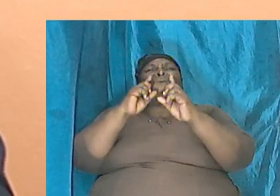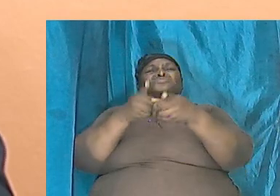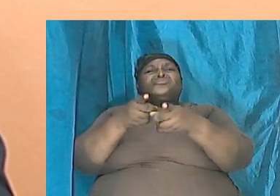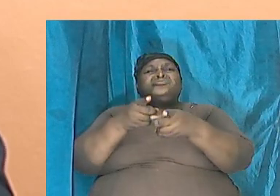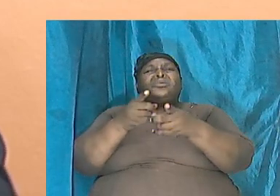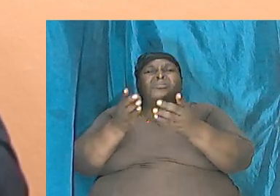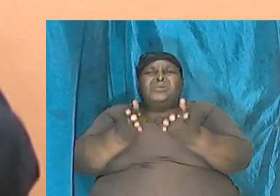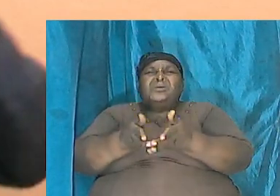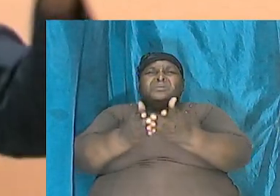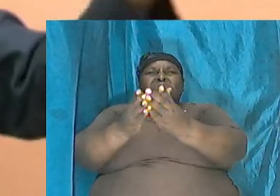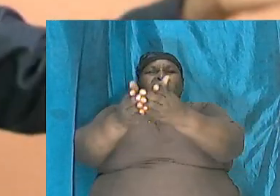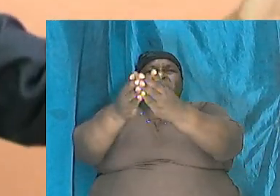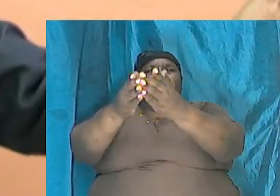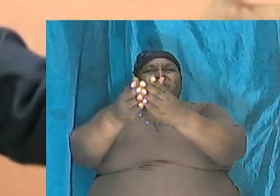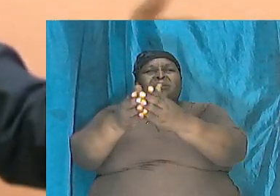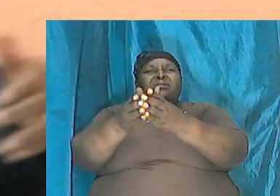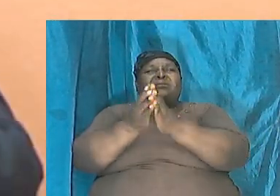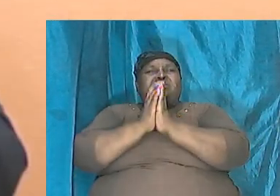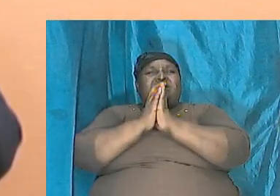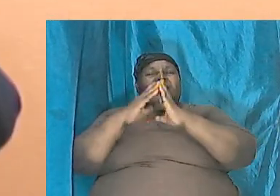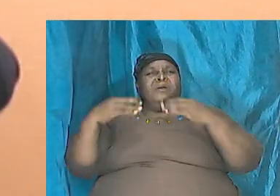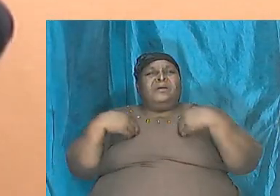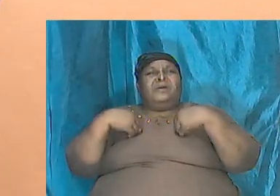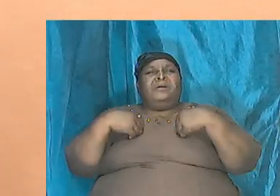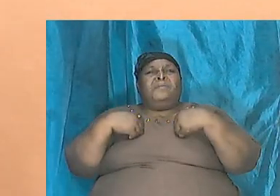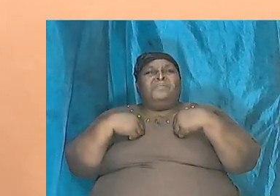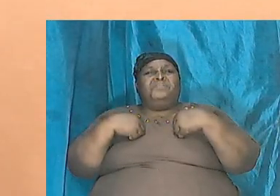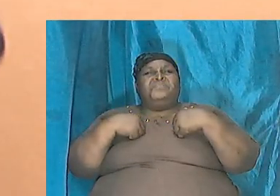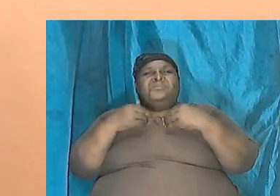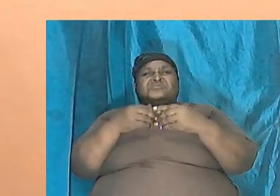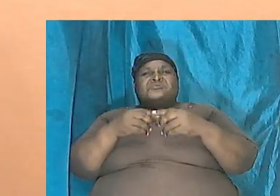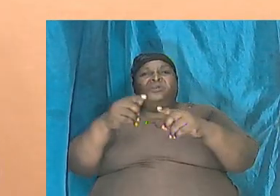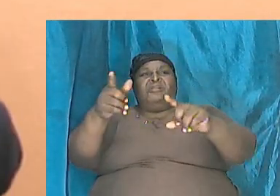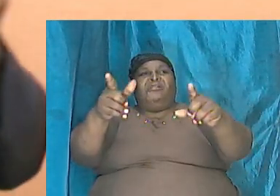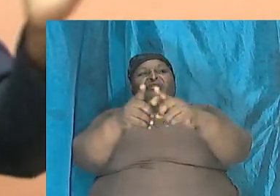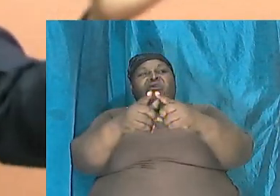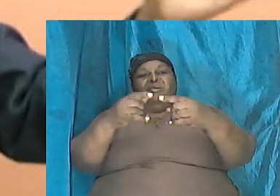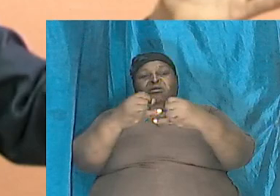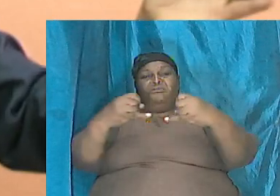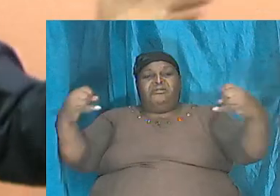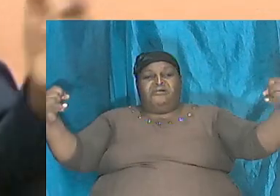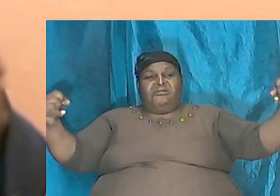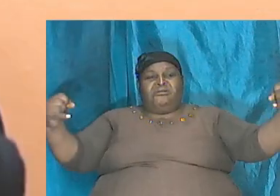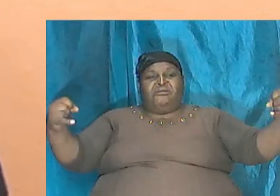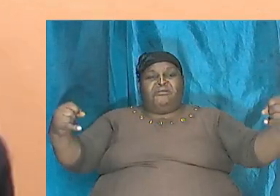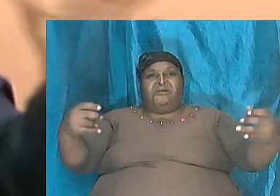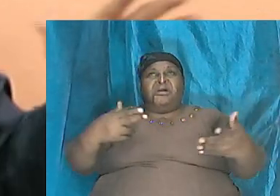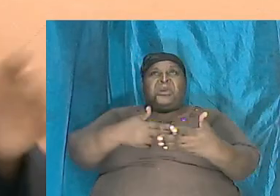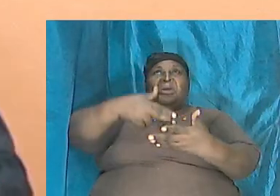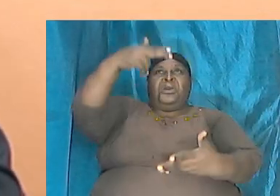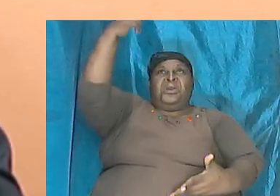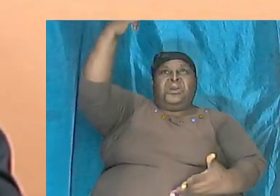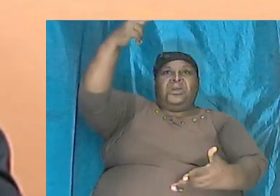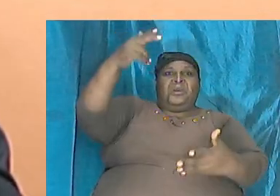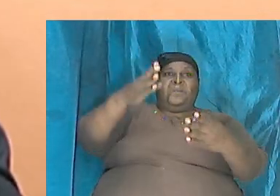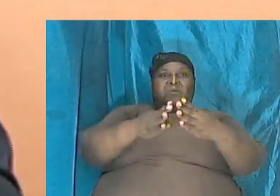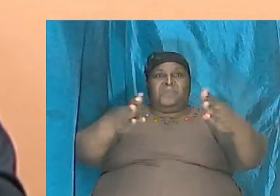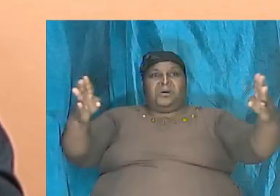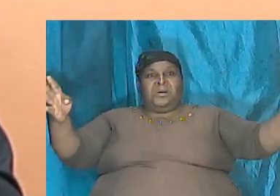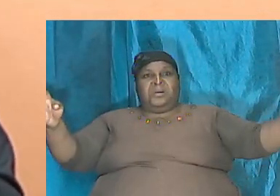it was to be this long it was to be this high it was to be this wide and all of that